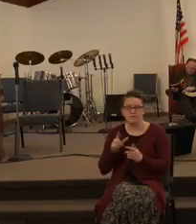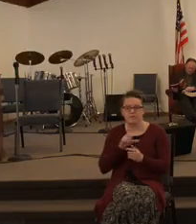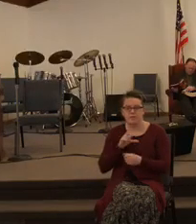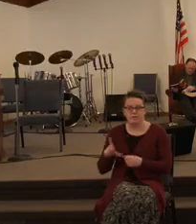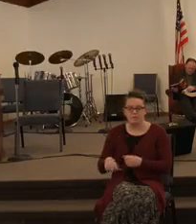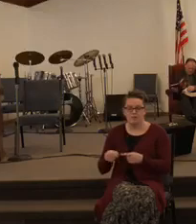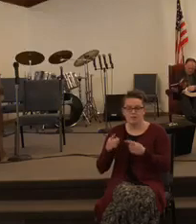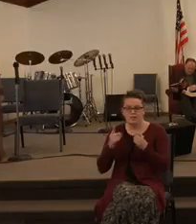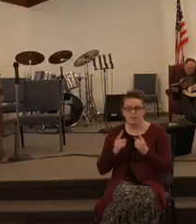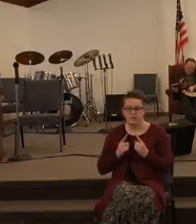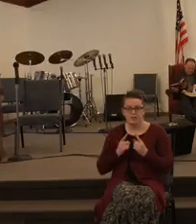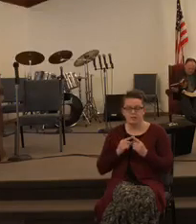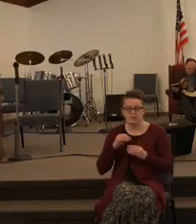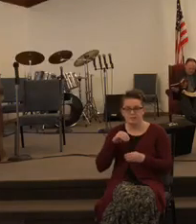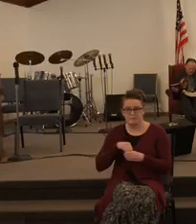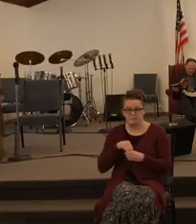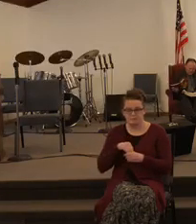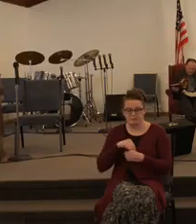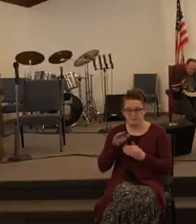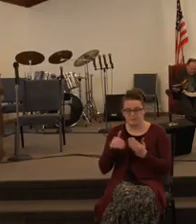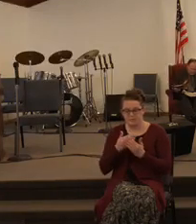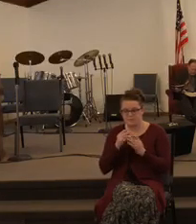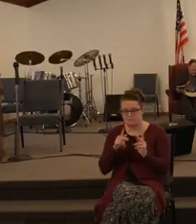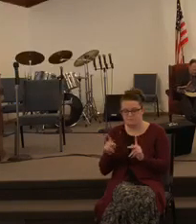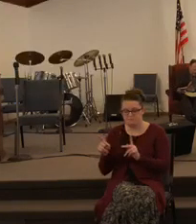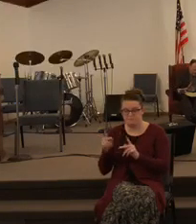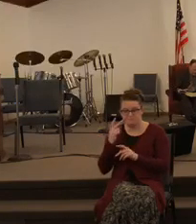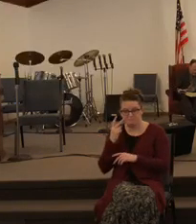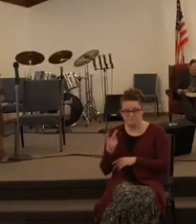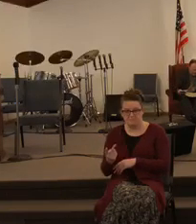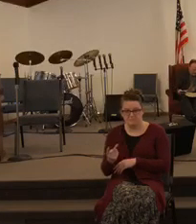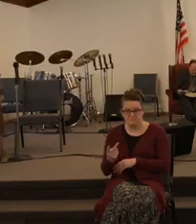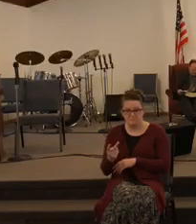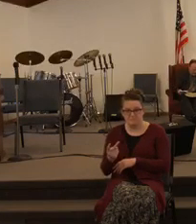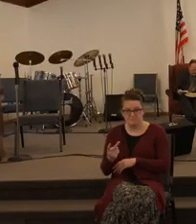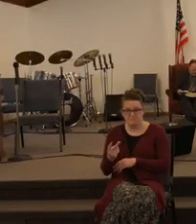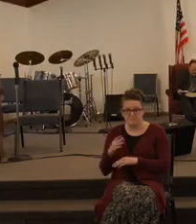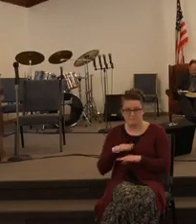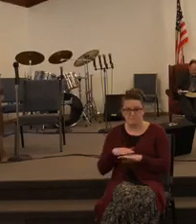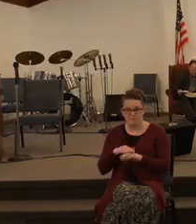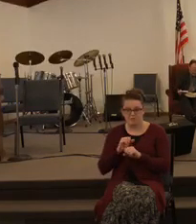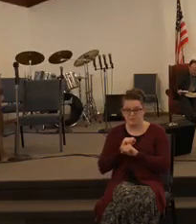down in the sight of all the people upon Mount Sinai